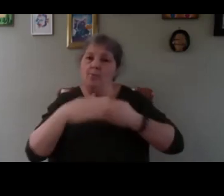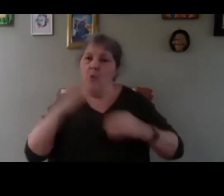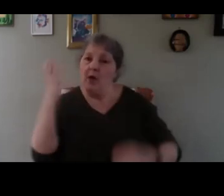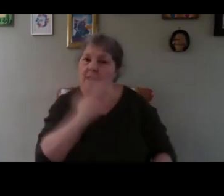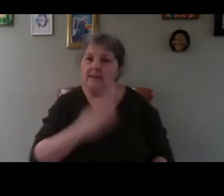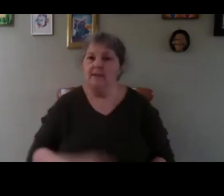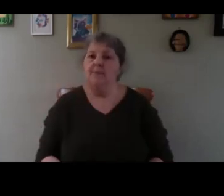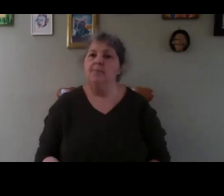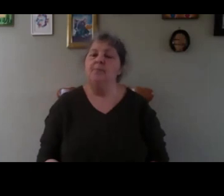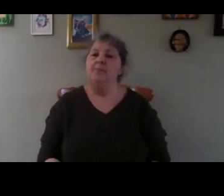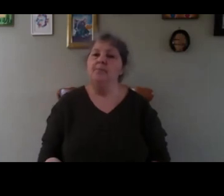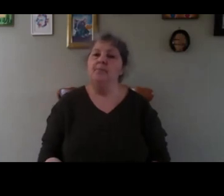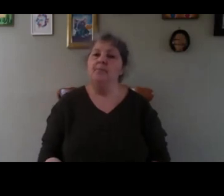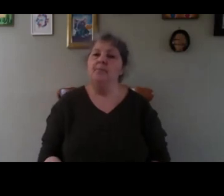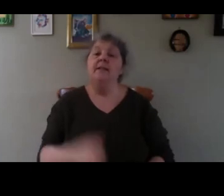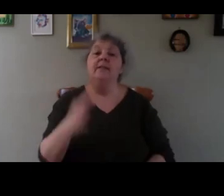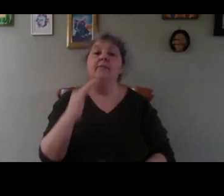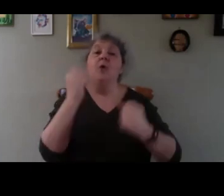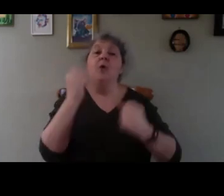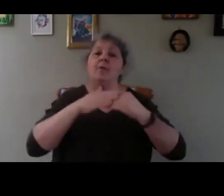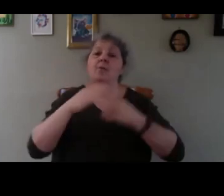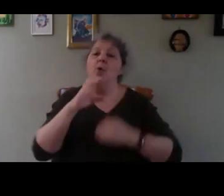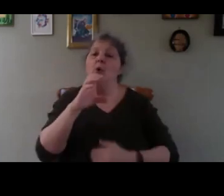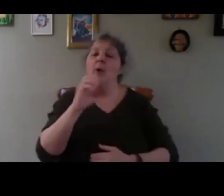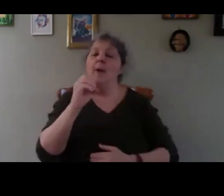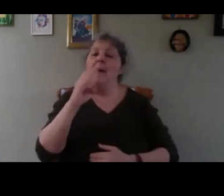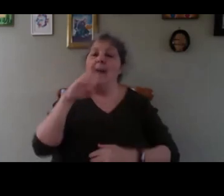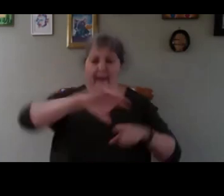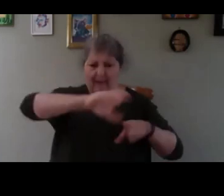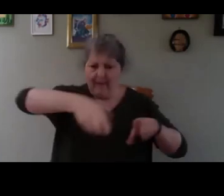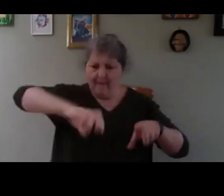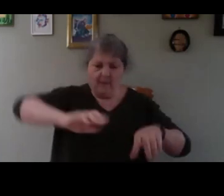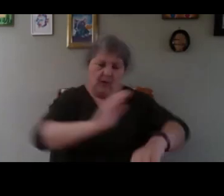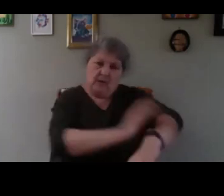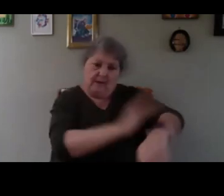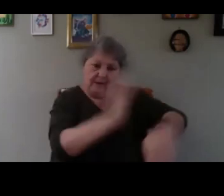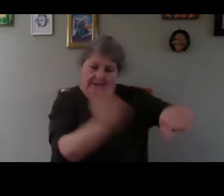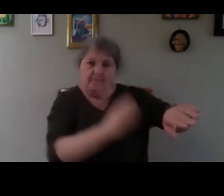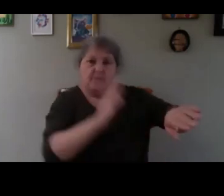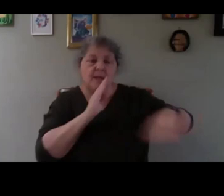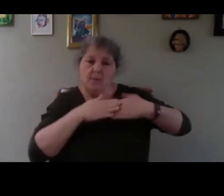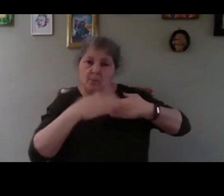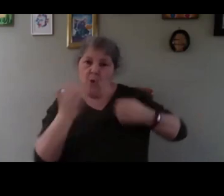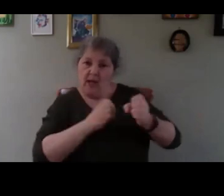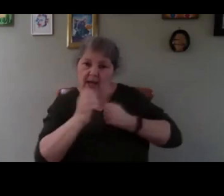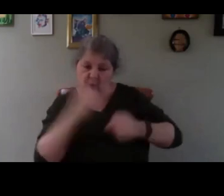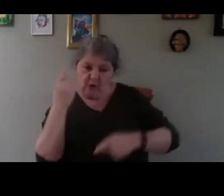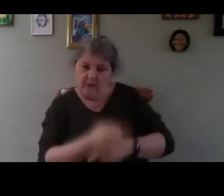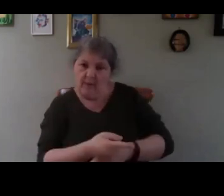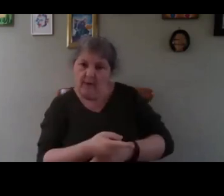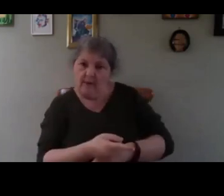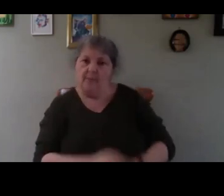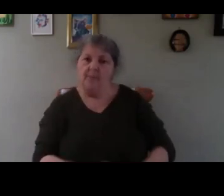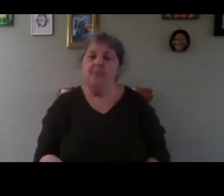if you have more cable on the left side the hot side you have more energy on the vent